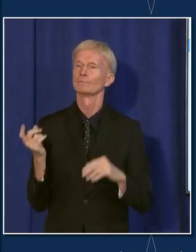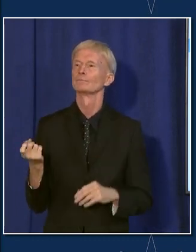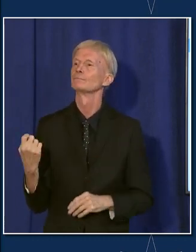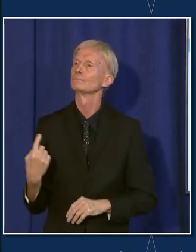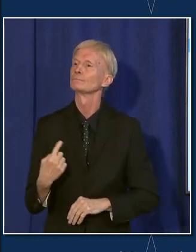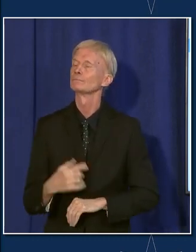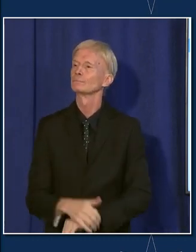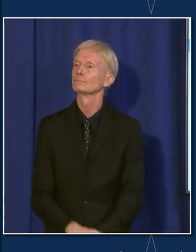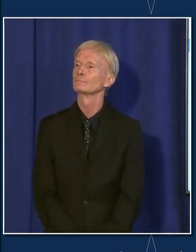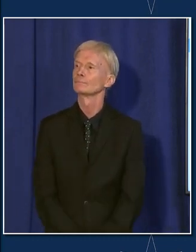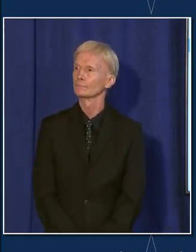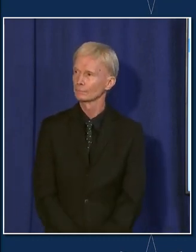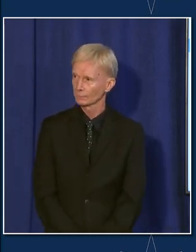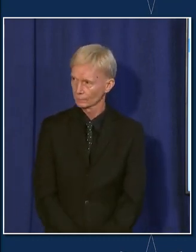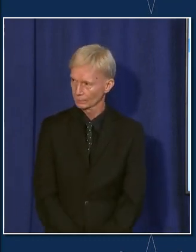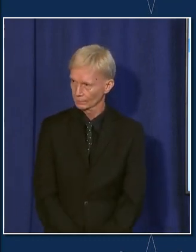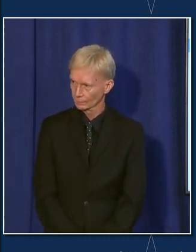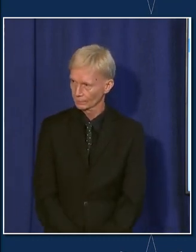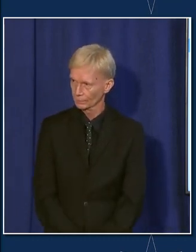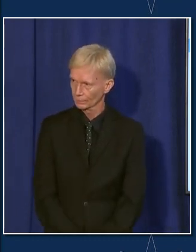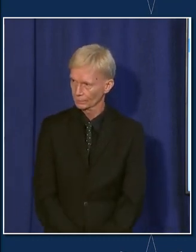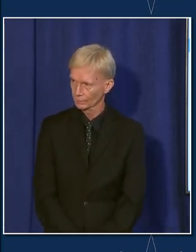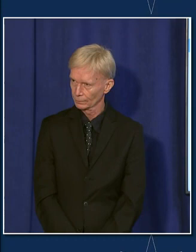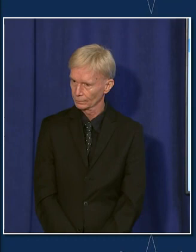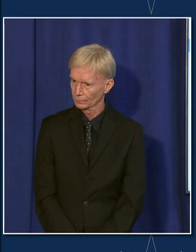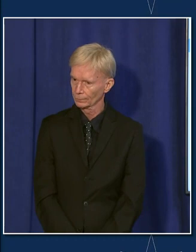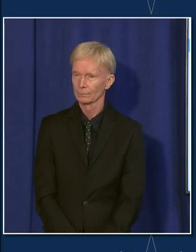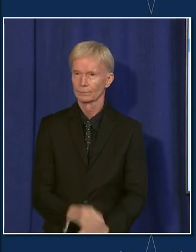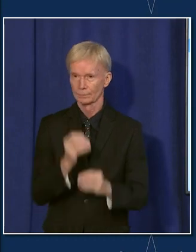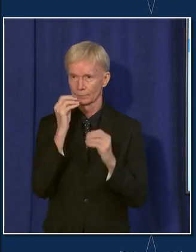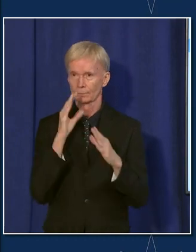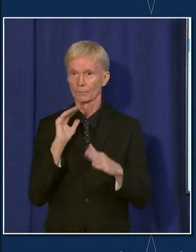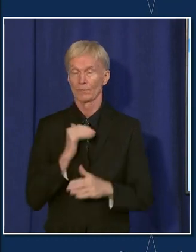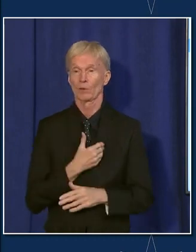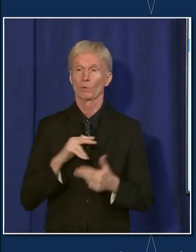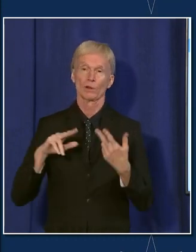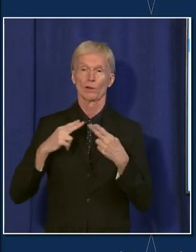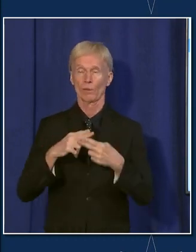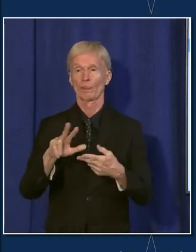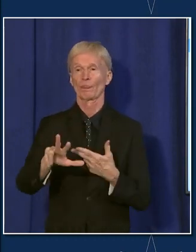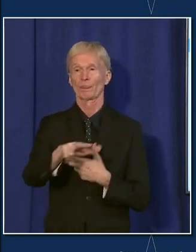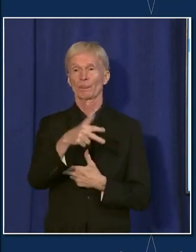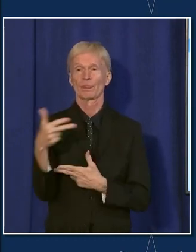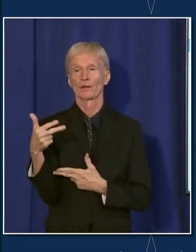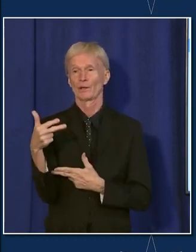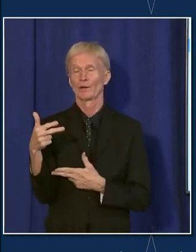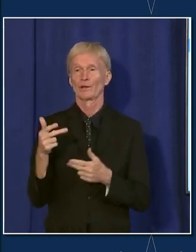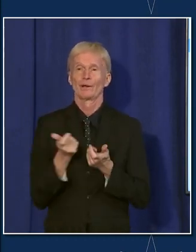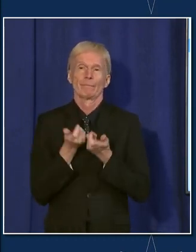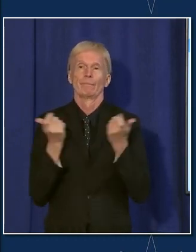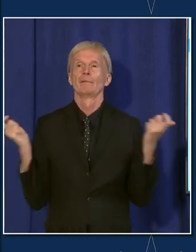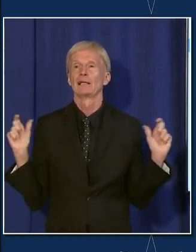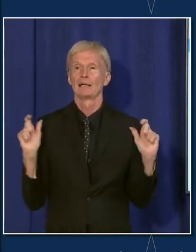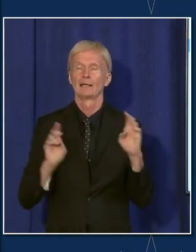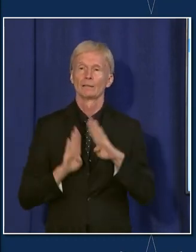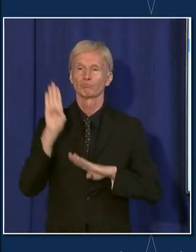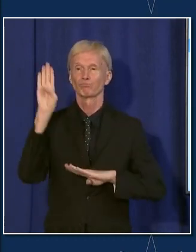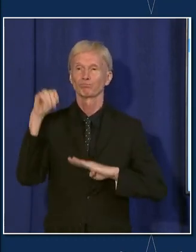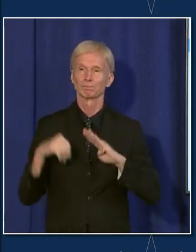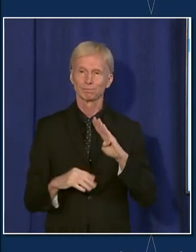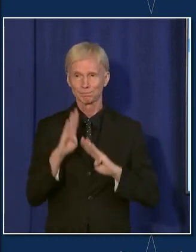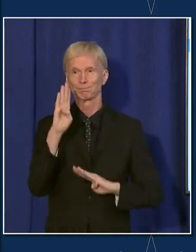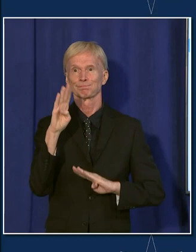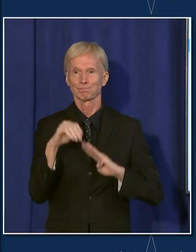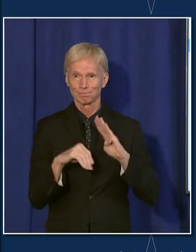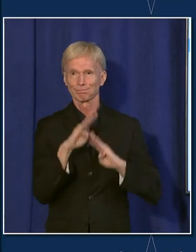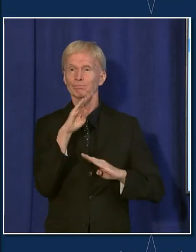very hard to predict, but nevertheless, this is our third big wave to put a name on it. Given the fact